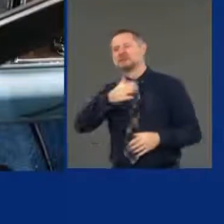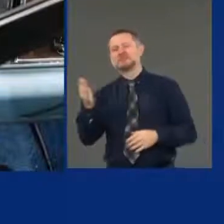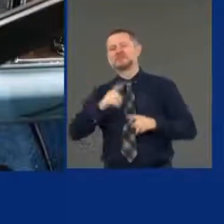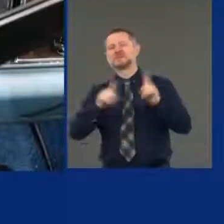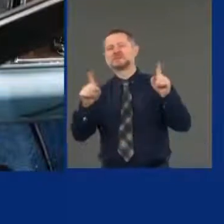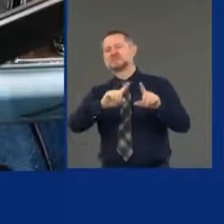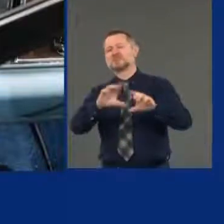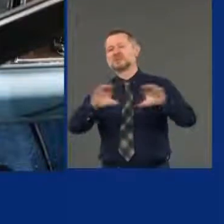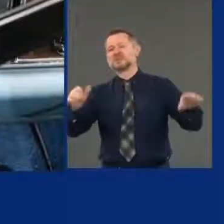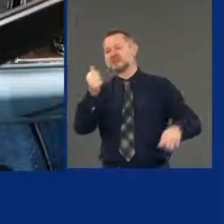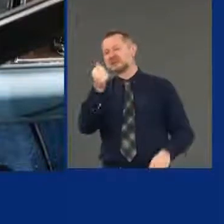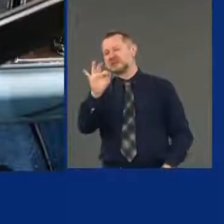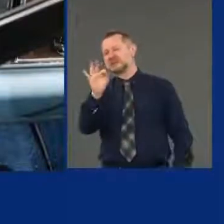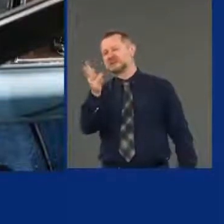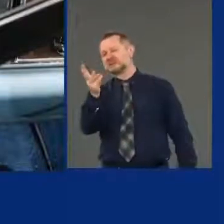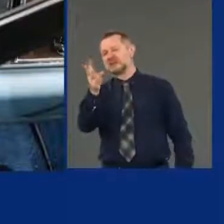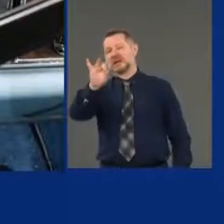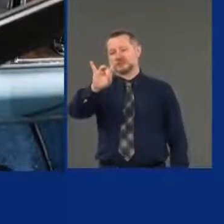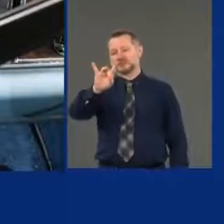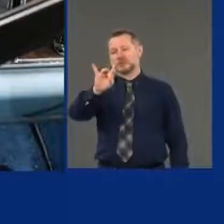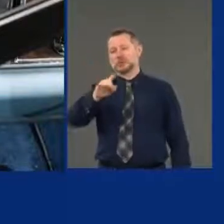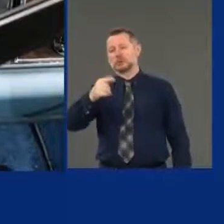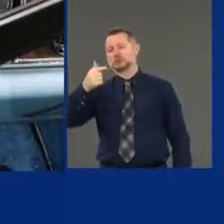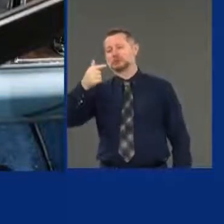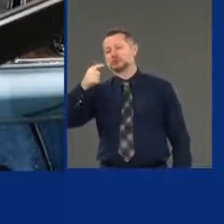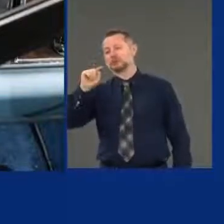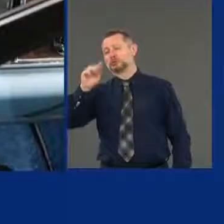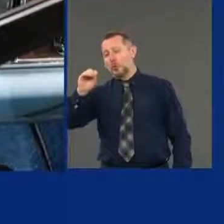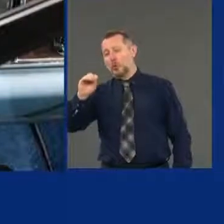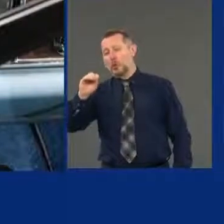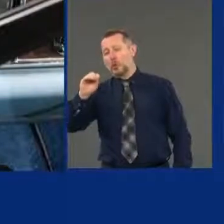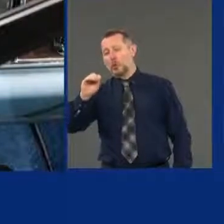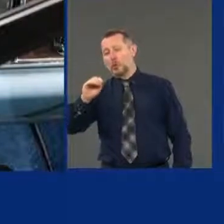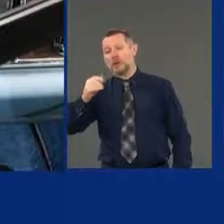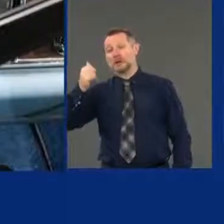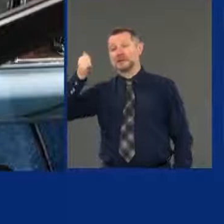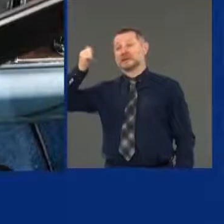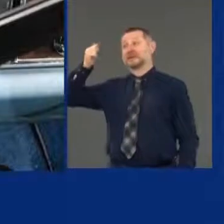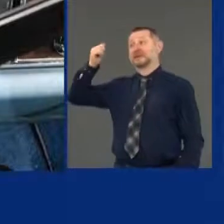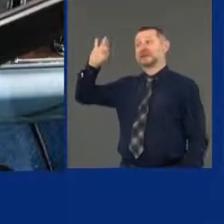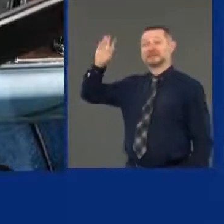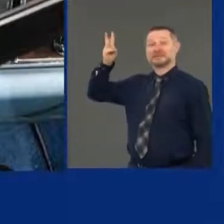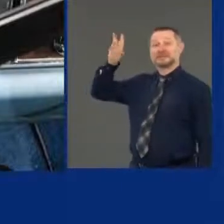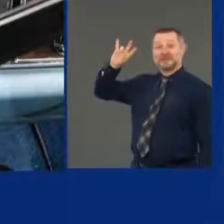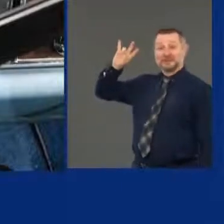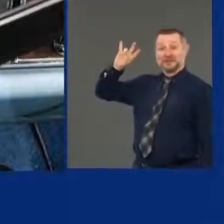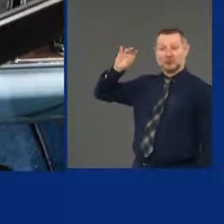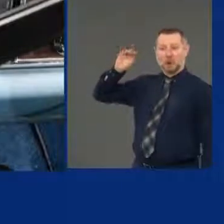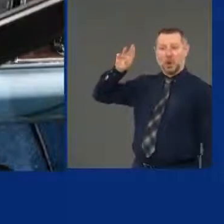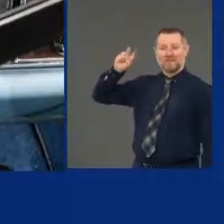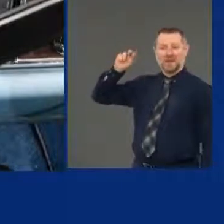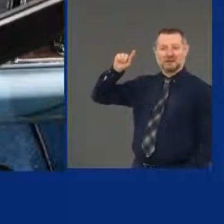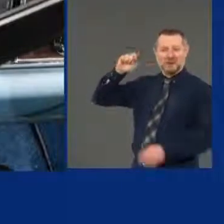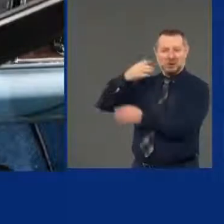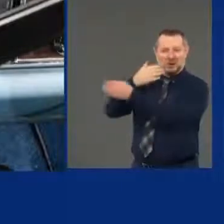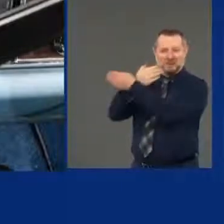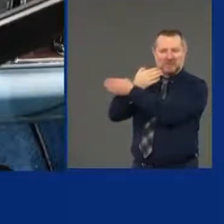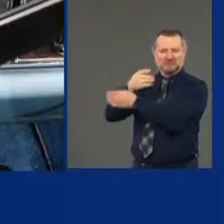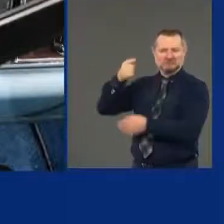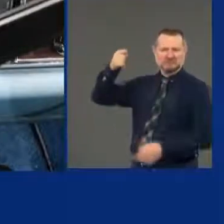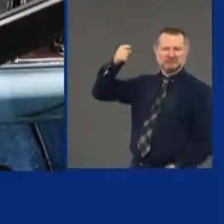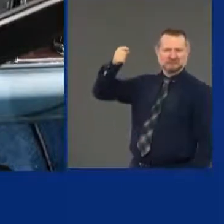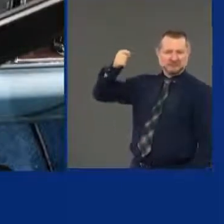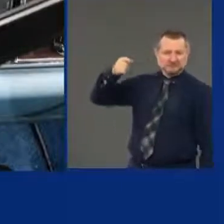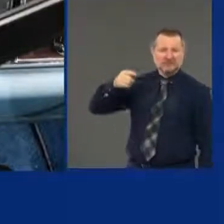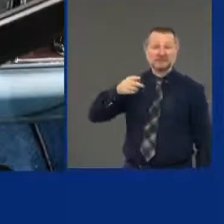dashboard, which second to a 1967 Corvette is the second nicest dashboard. I said, now